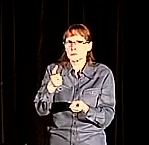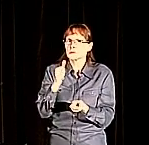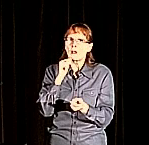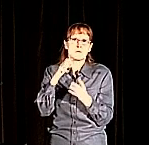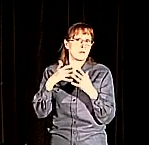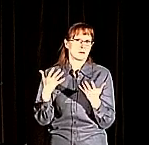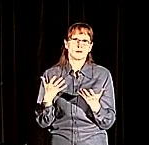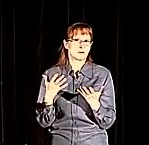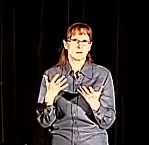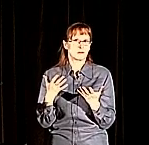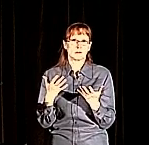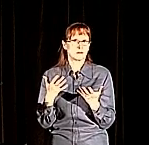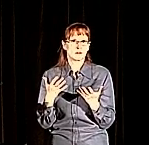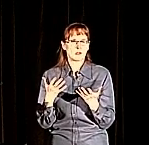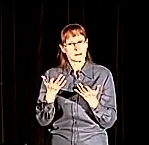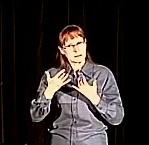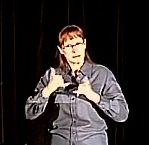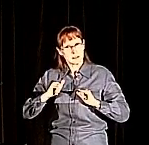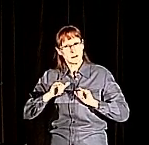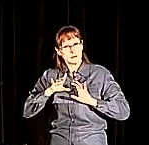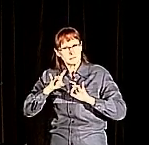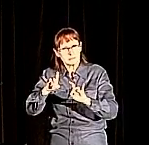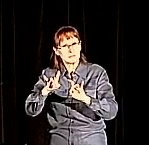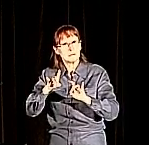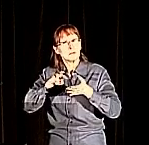and we're still learning as we go.